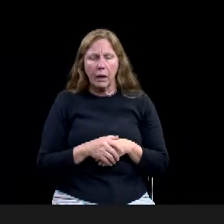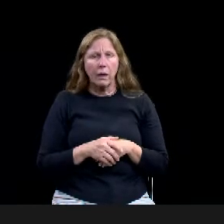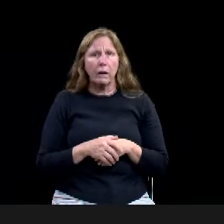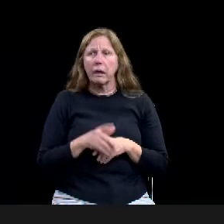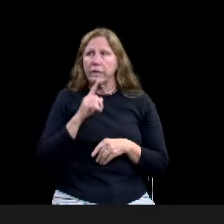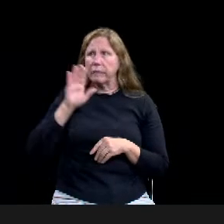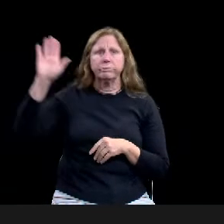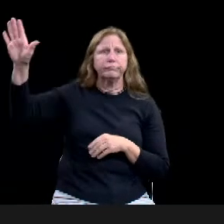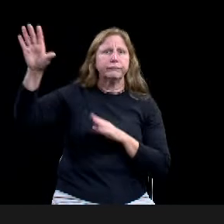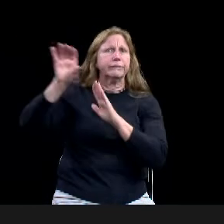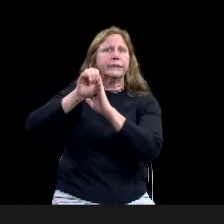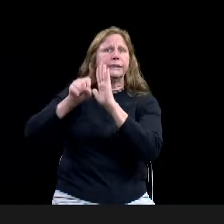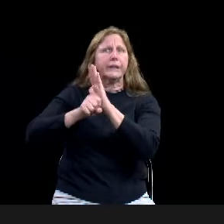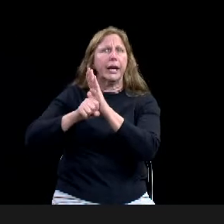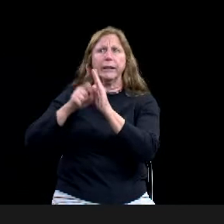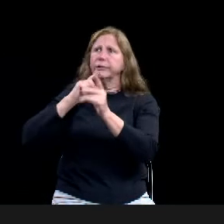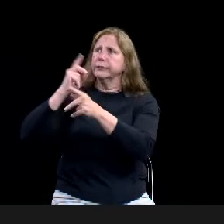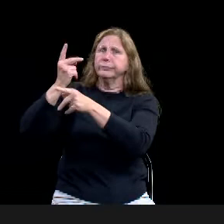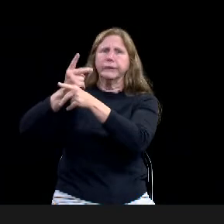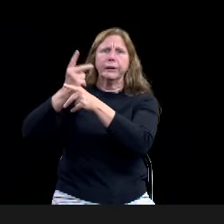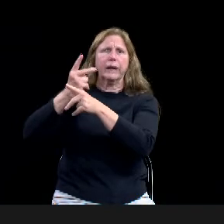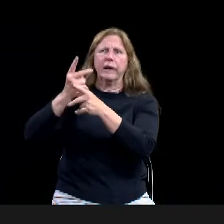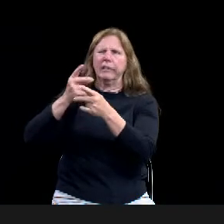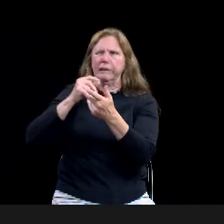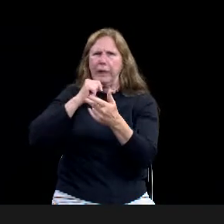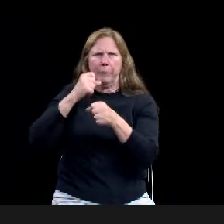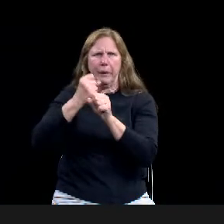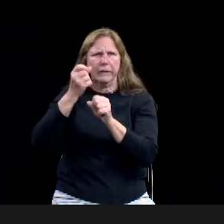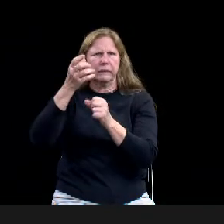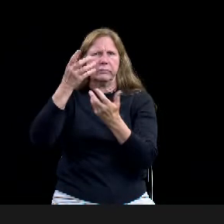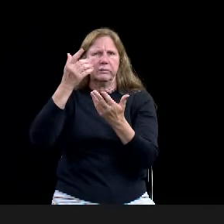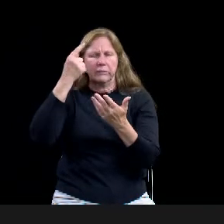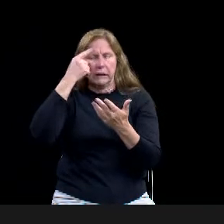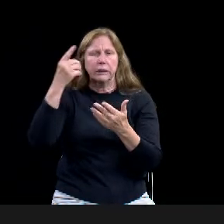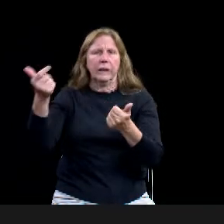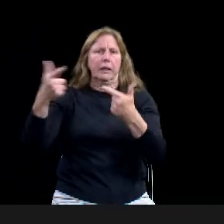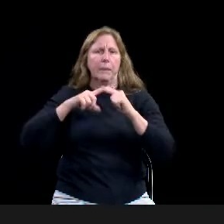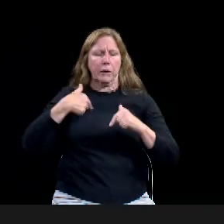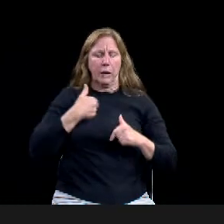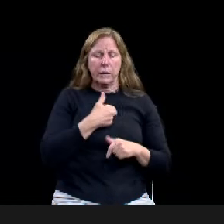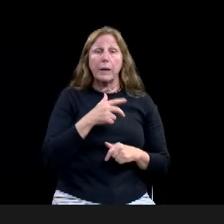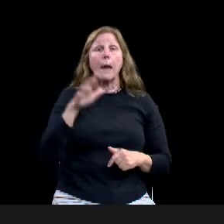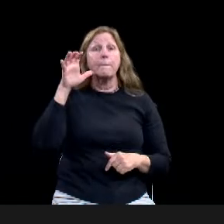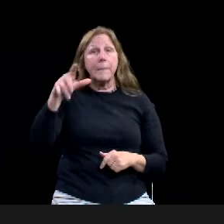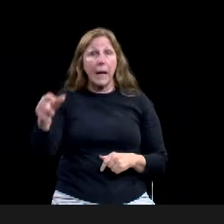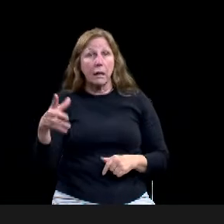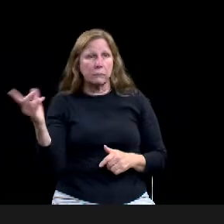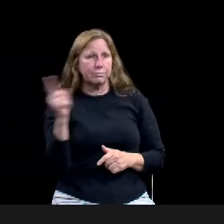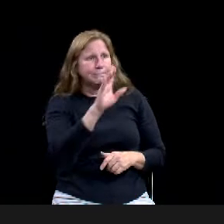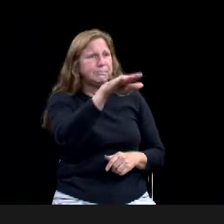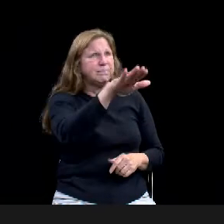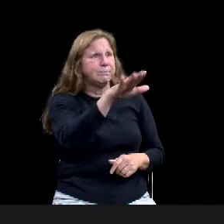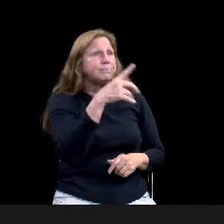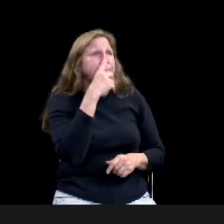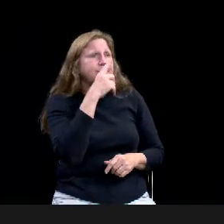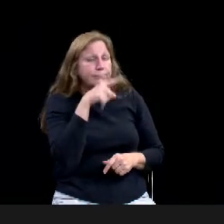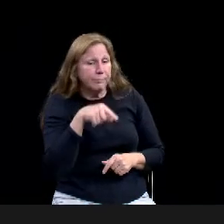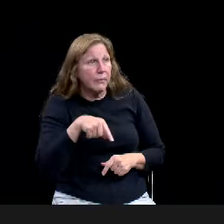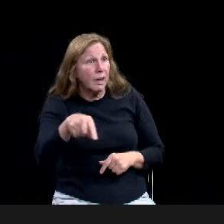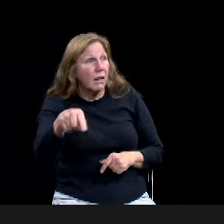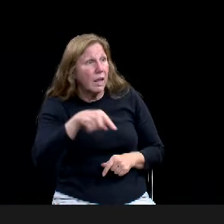us, uh, and requests the city to abandon this right away as part of their, uh, their, uh, campus